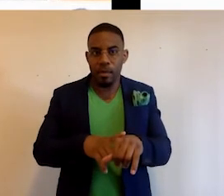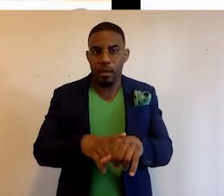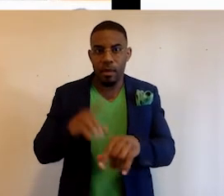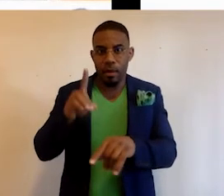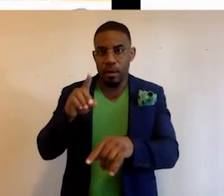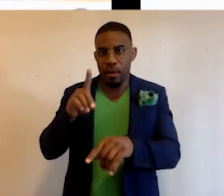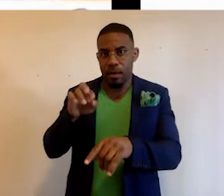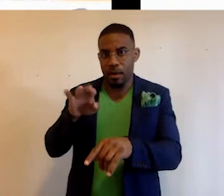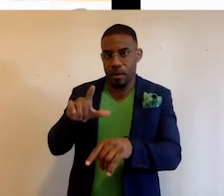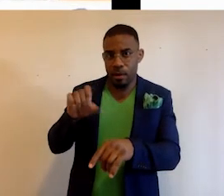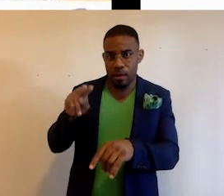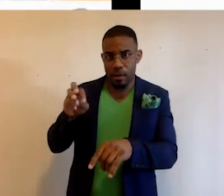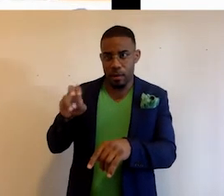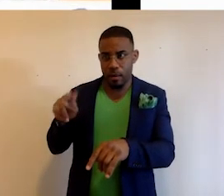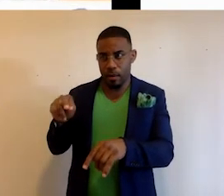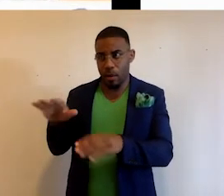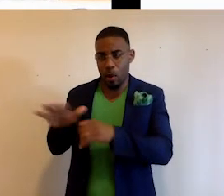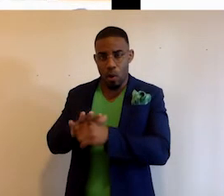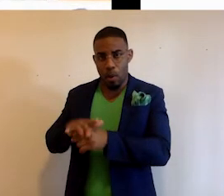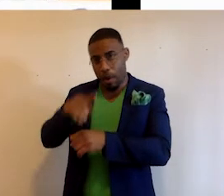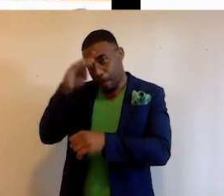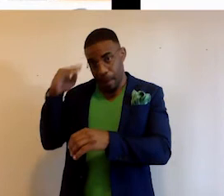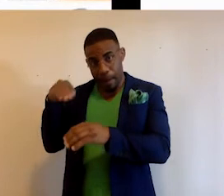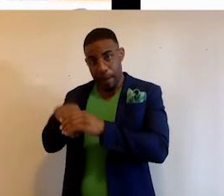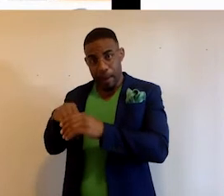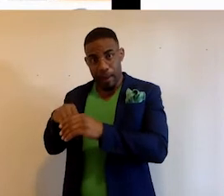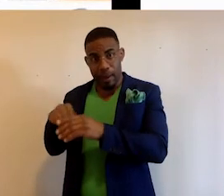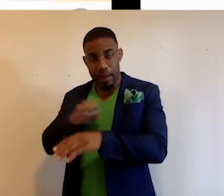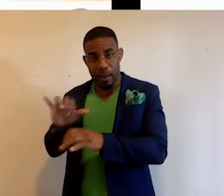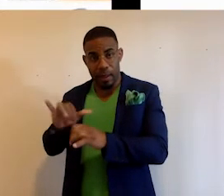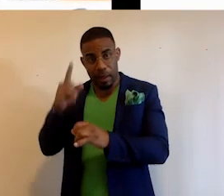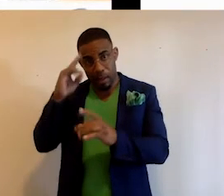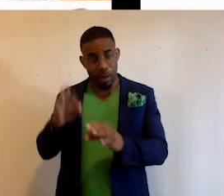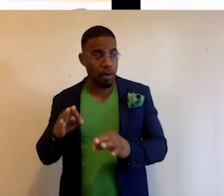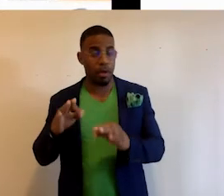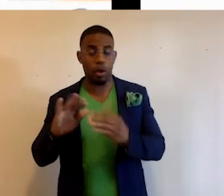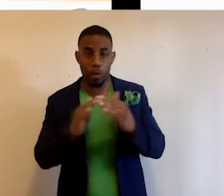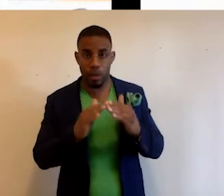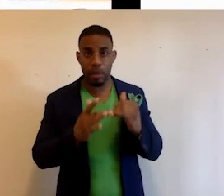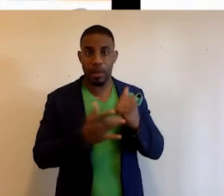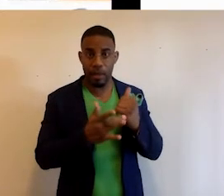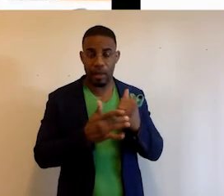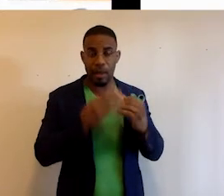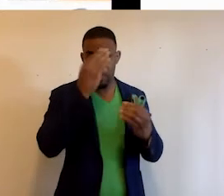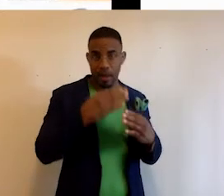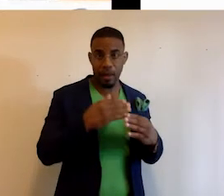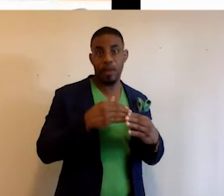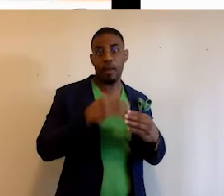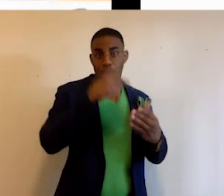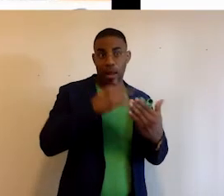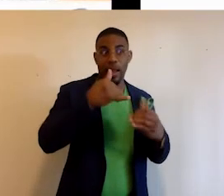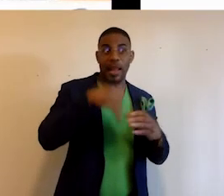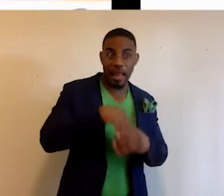Snowden, a local Black banking executive decided to do a community technology education and access project in Roxbury.